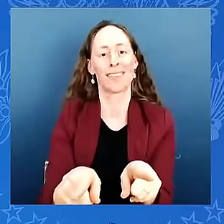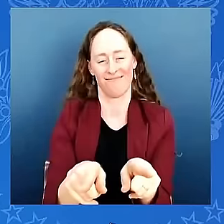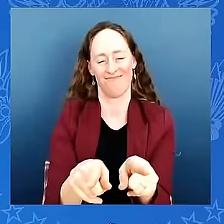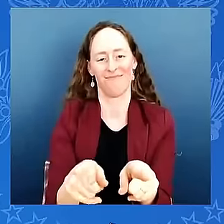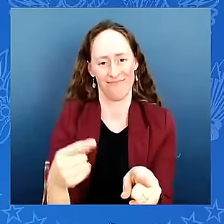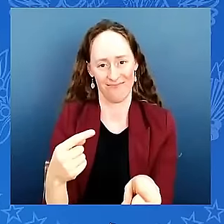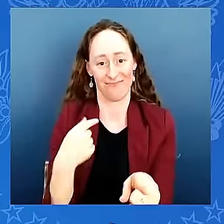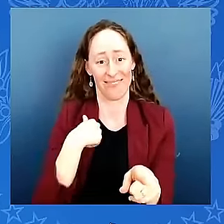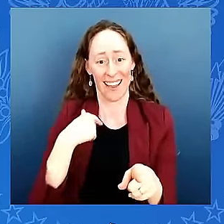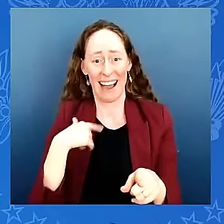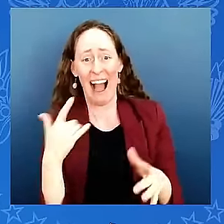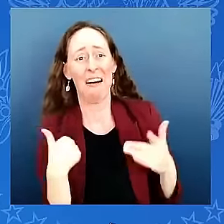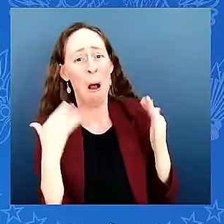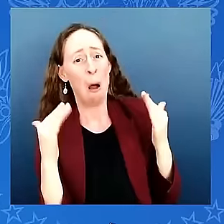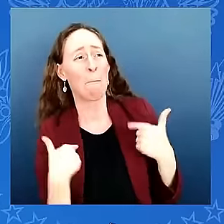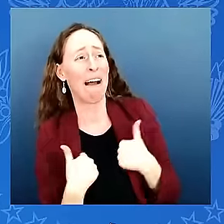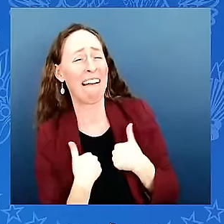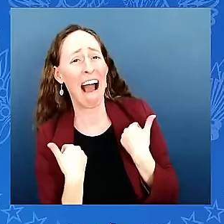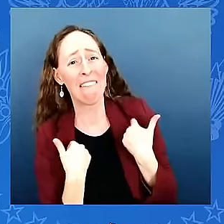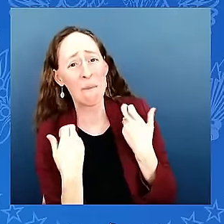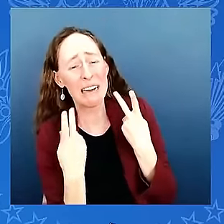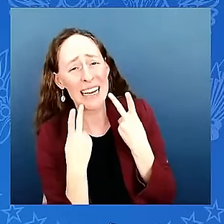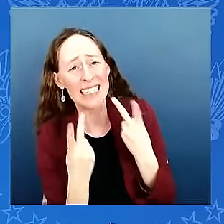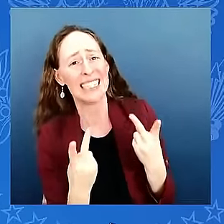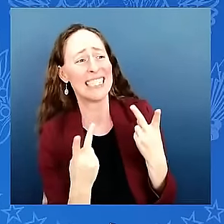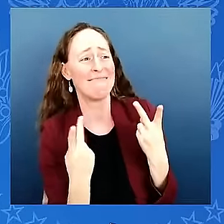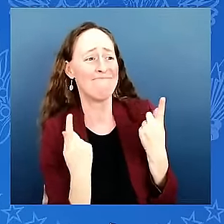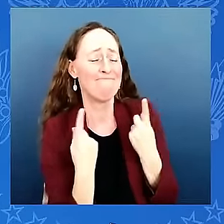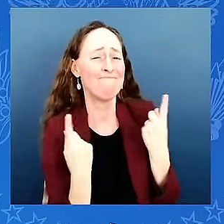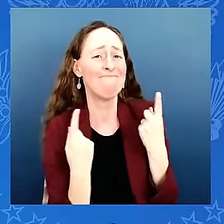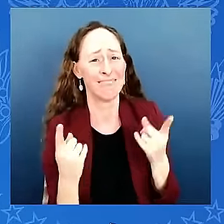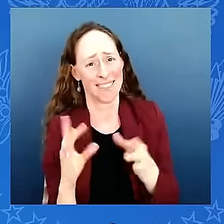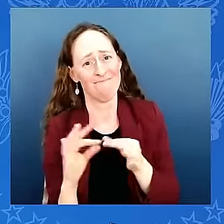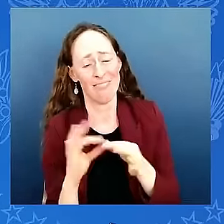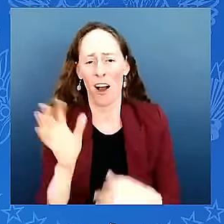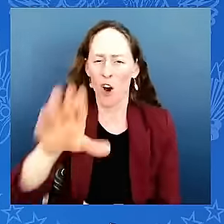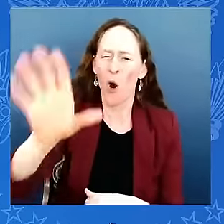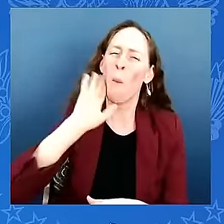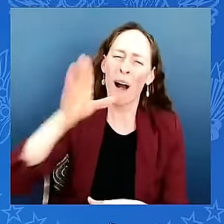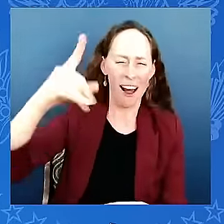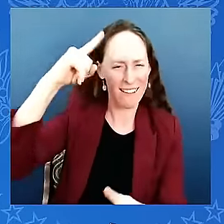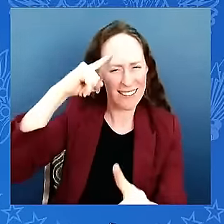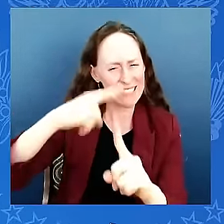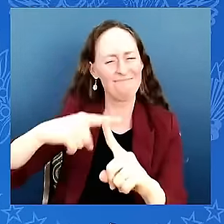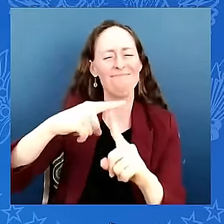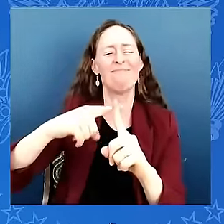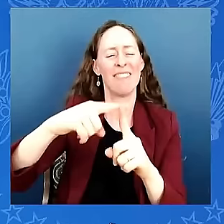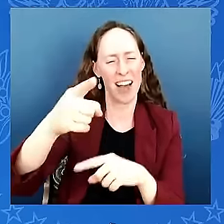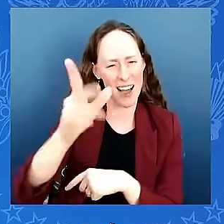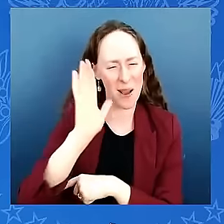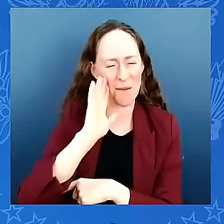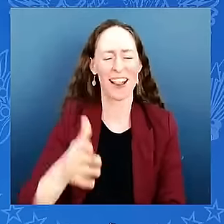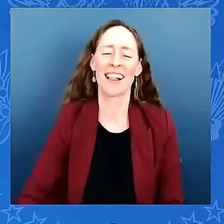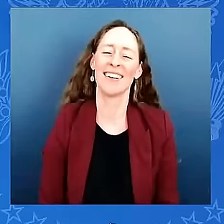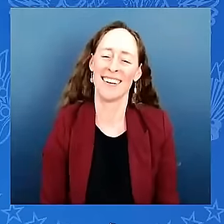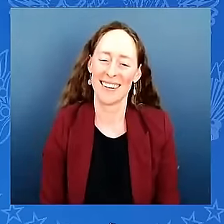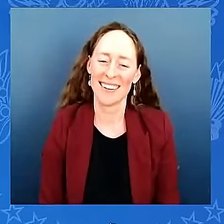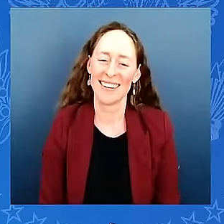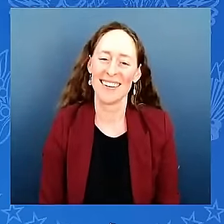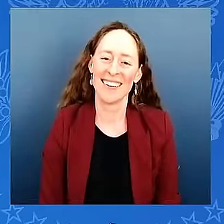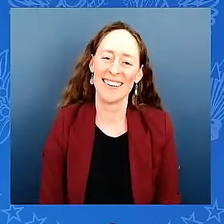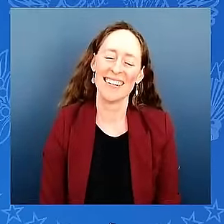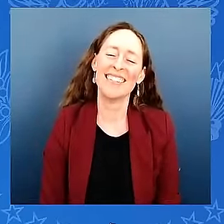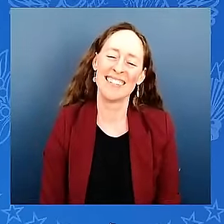it's something the community has wanted for a long long time and this will give our